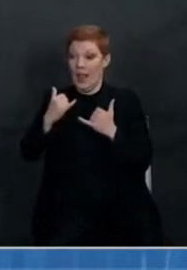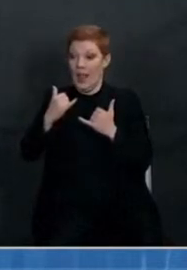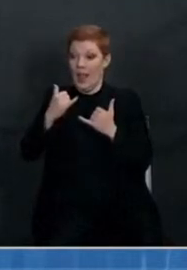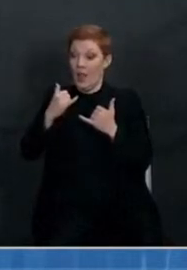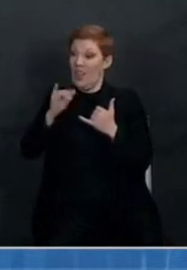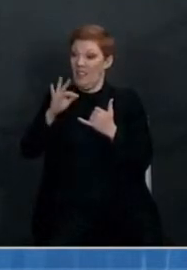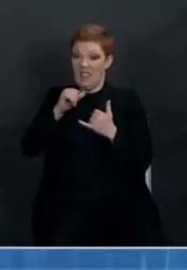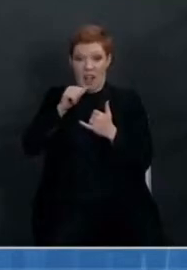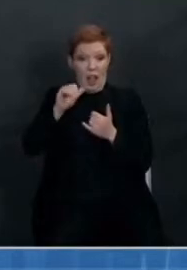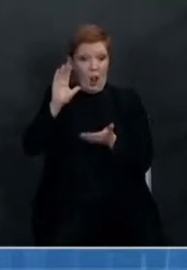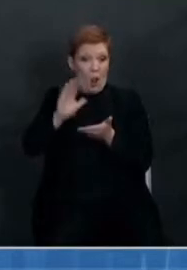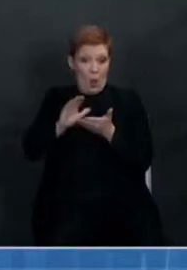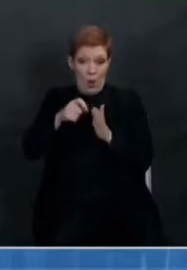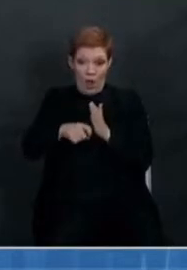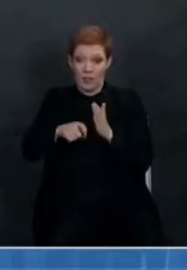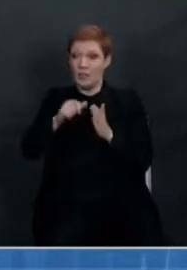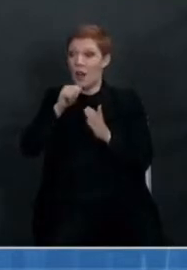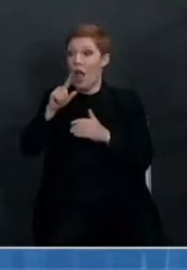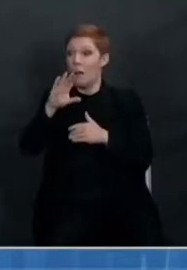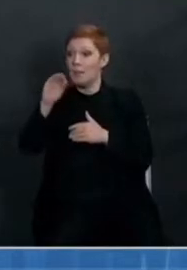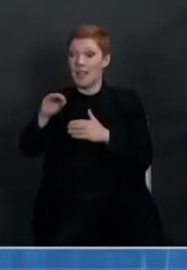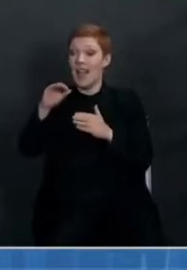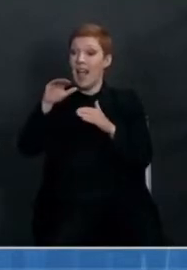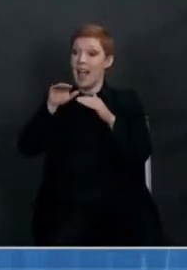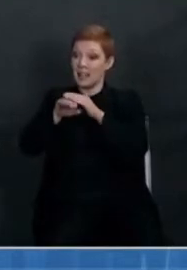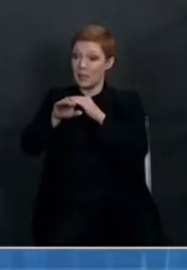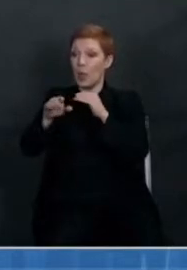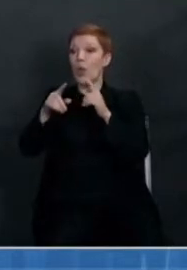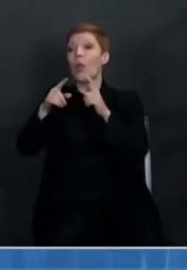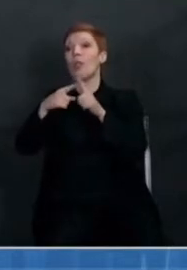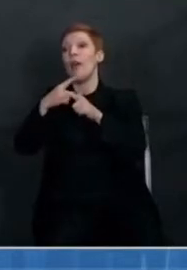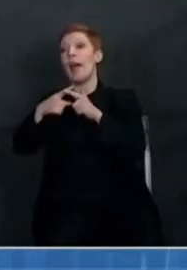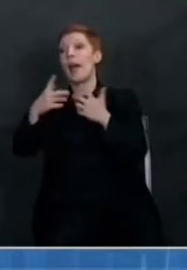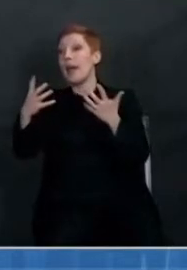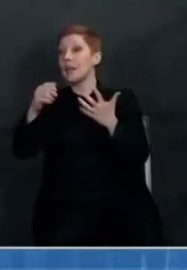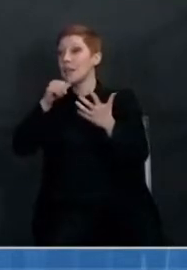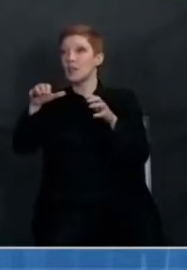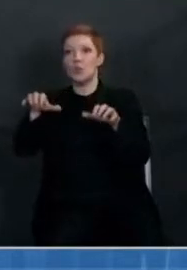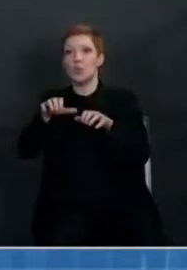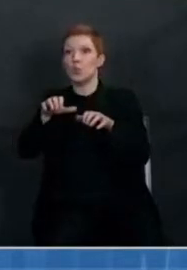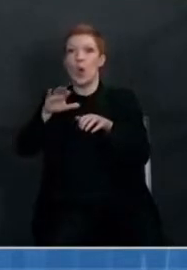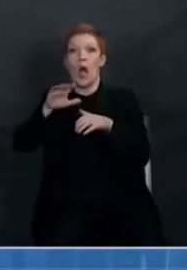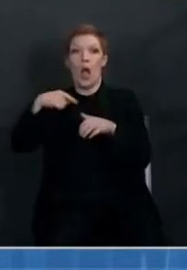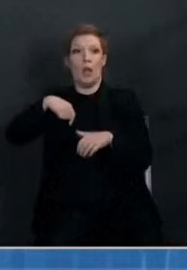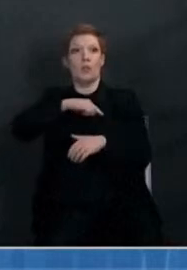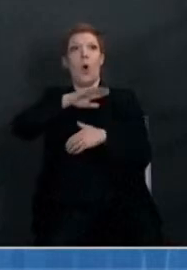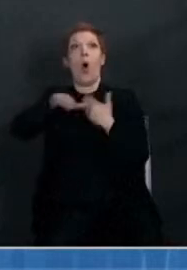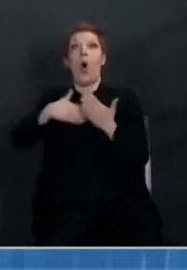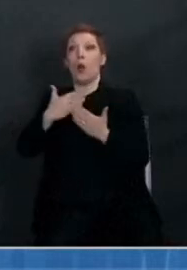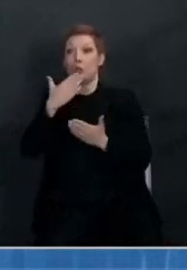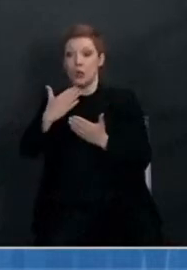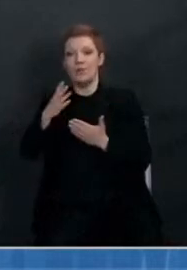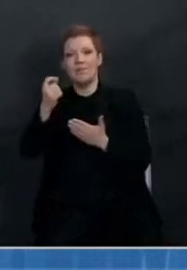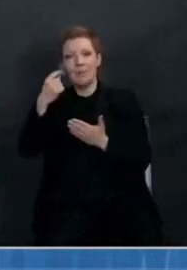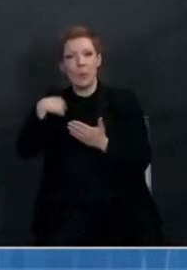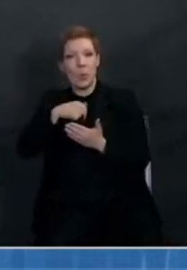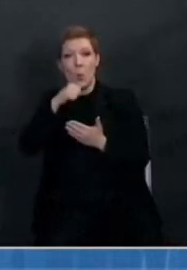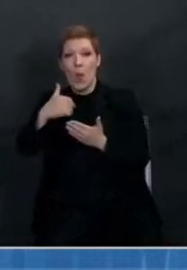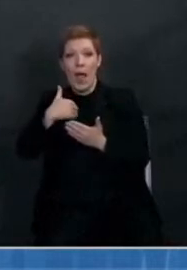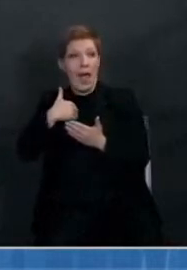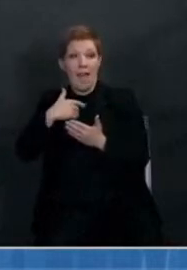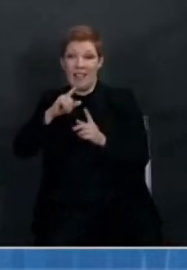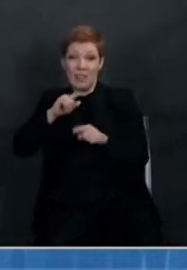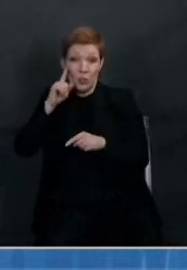us all the good we need. The third point you make is a good question, which we don't have a complete answer for today, which is a question about policy.